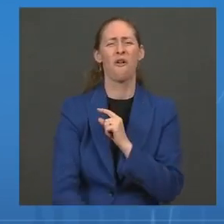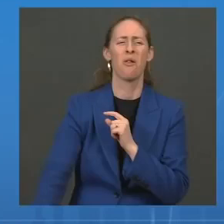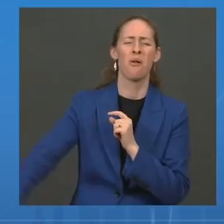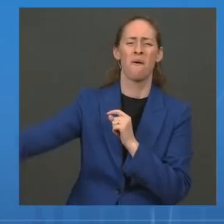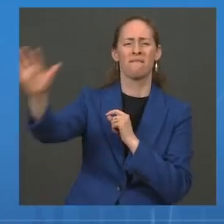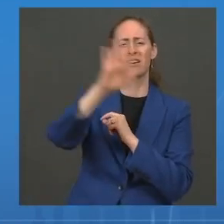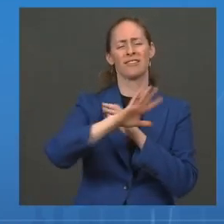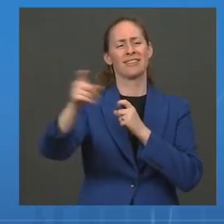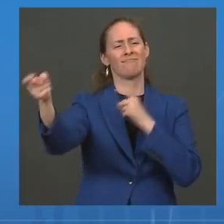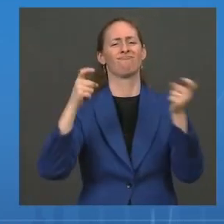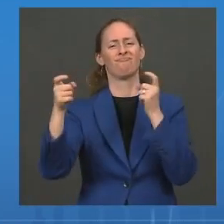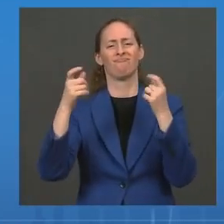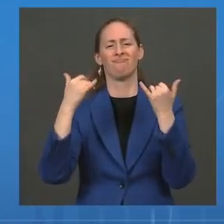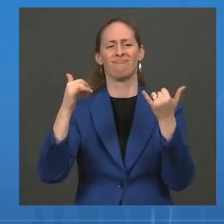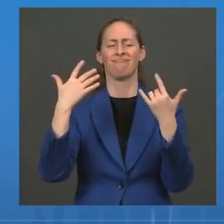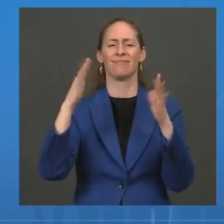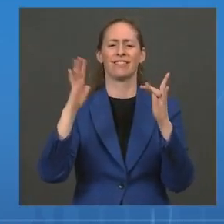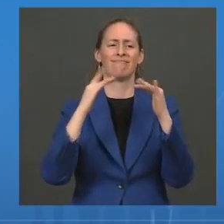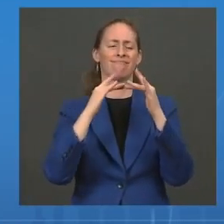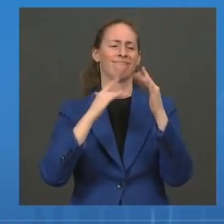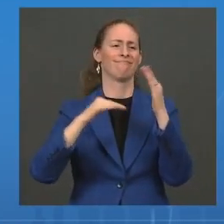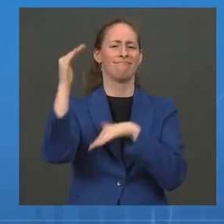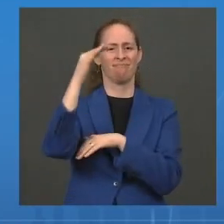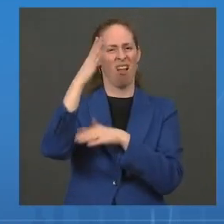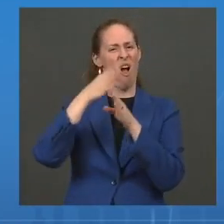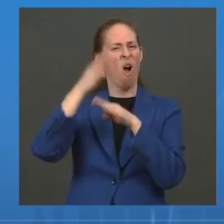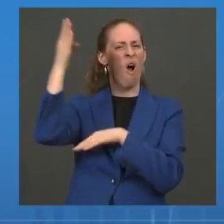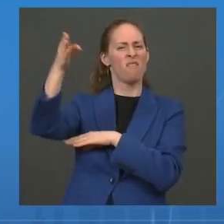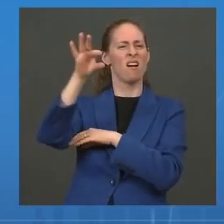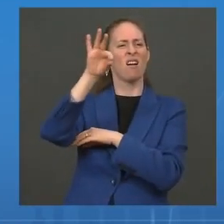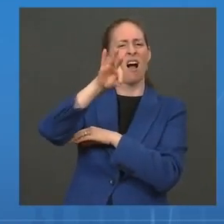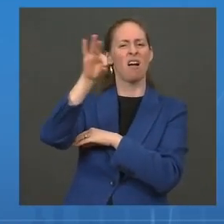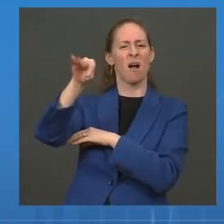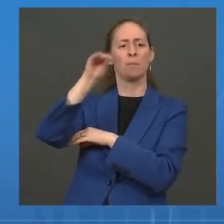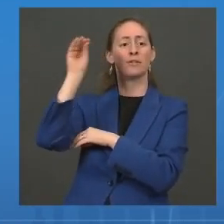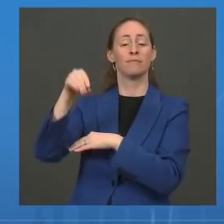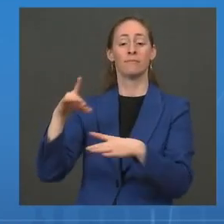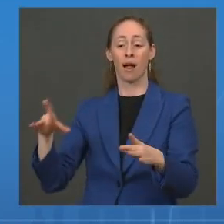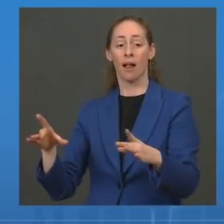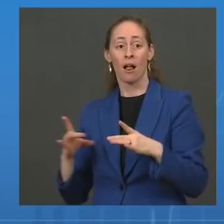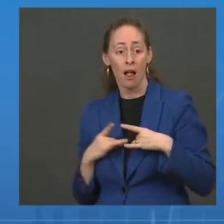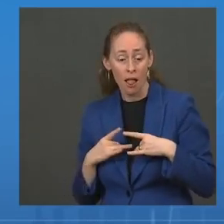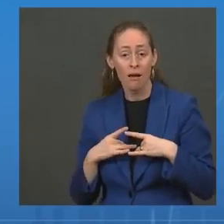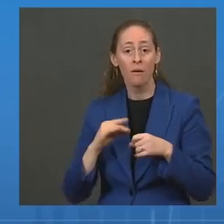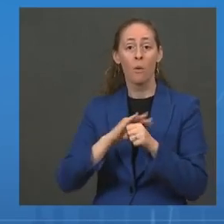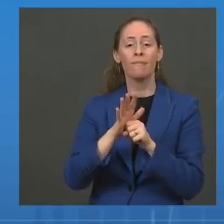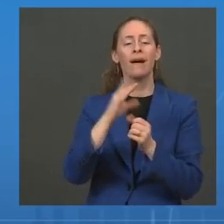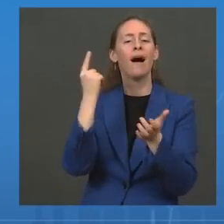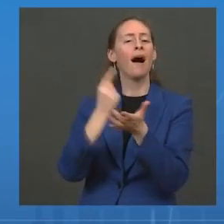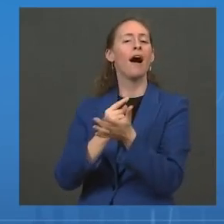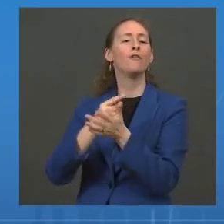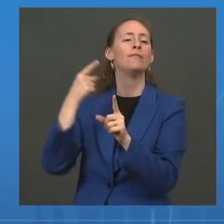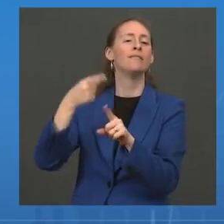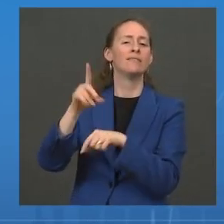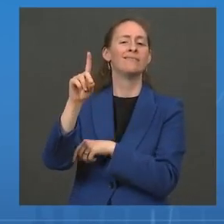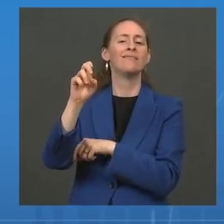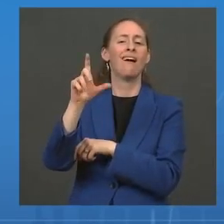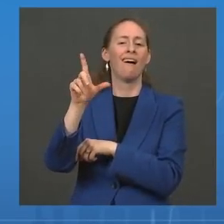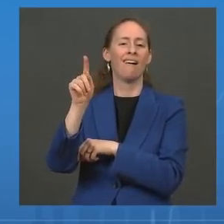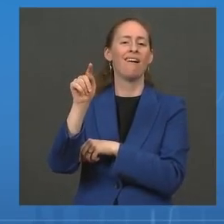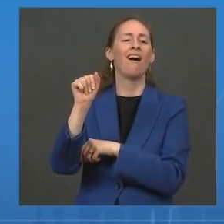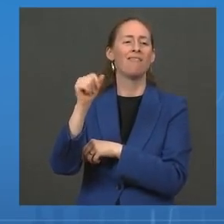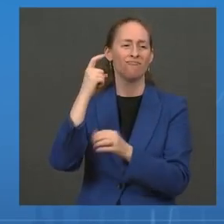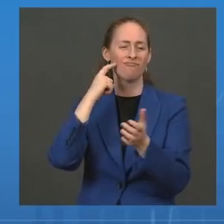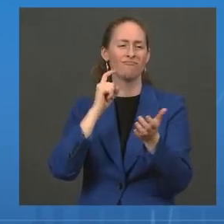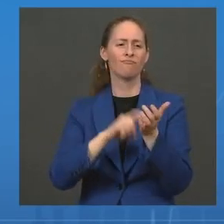greater than 99 percent of them. We always keep our eye out for any variant that's out there